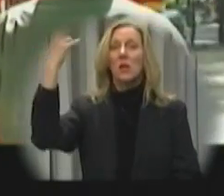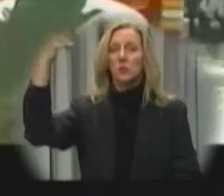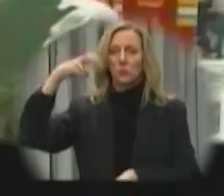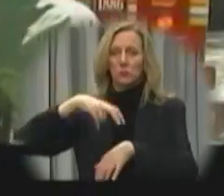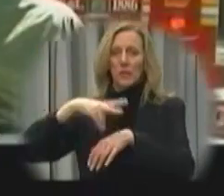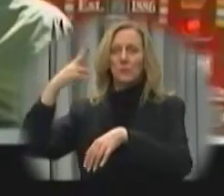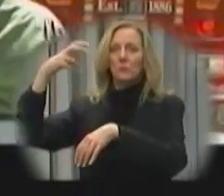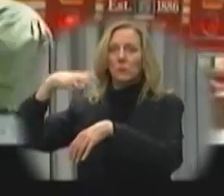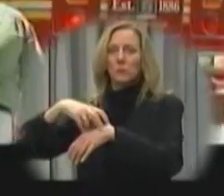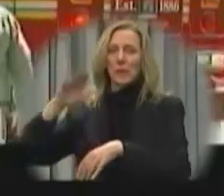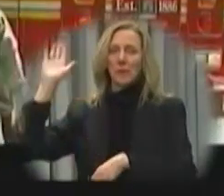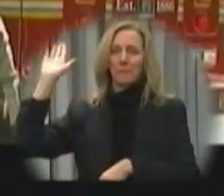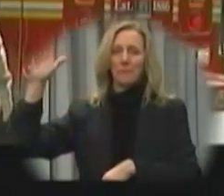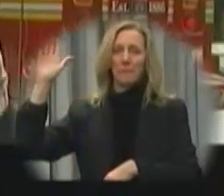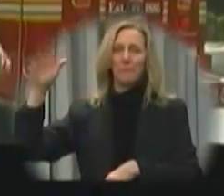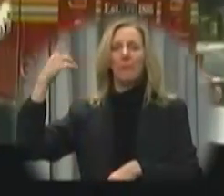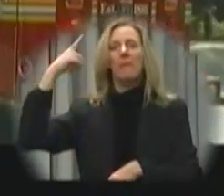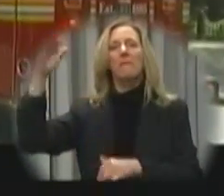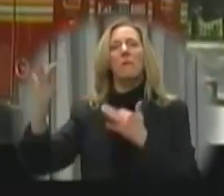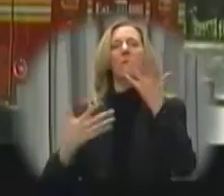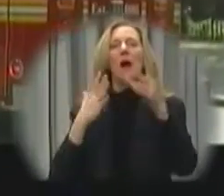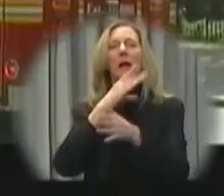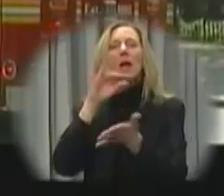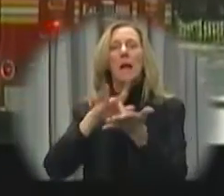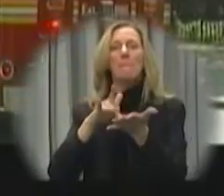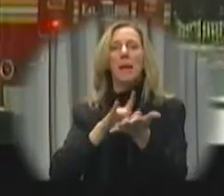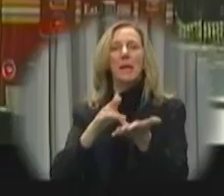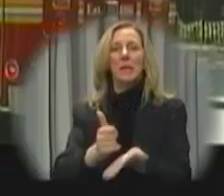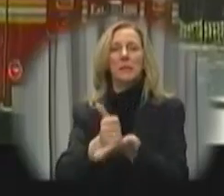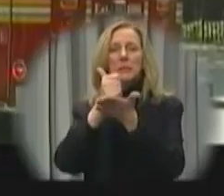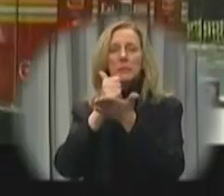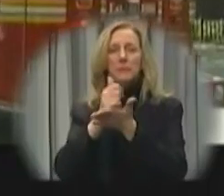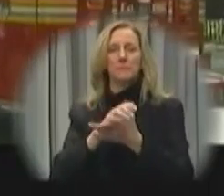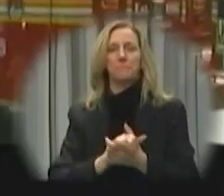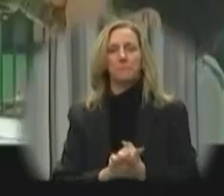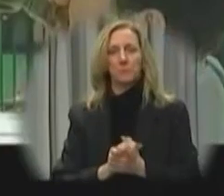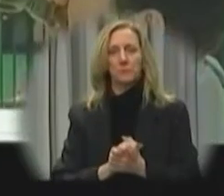A two-tap pattern summons the fire department and medical assistance.